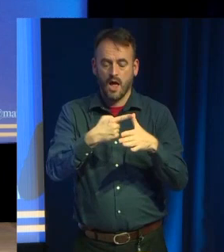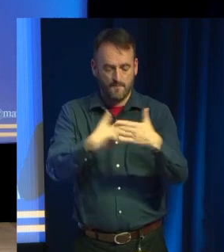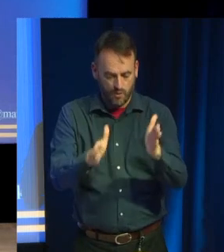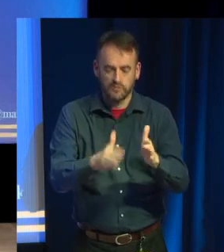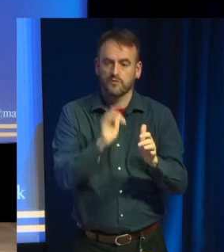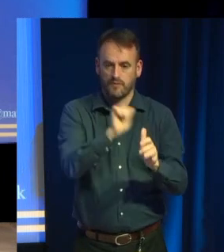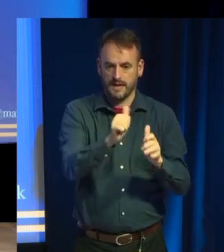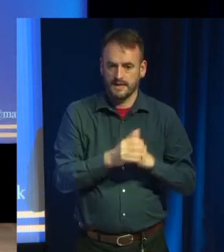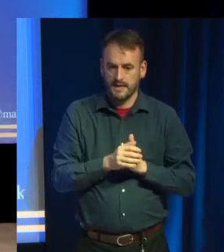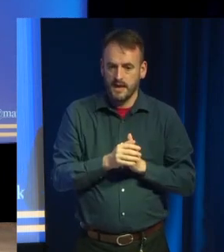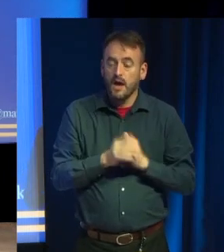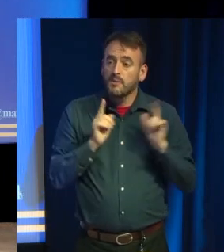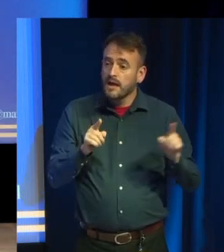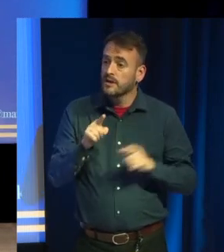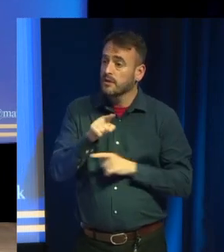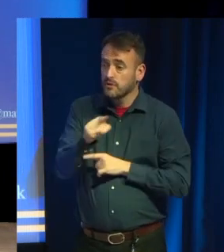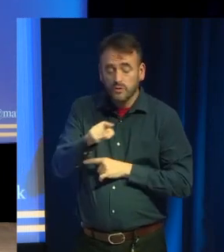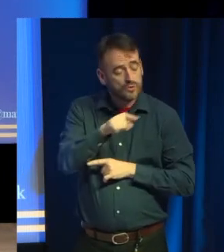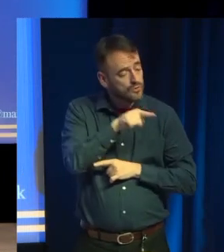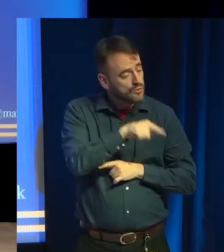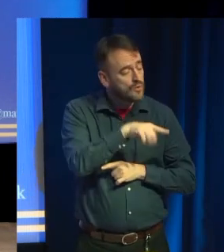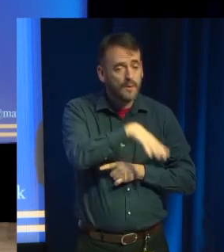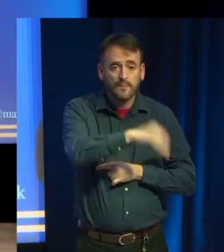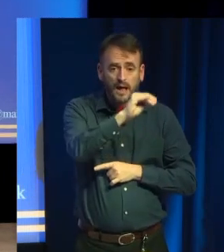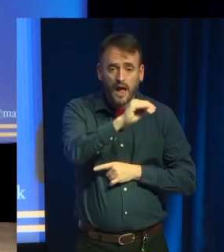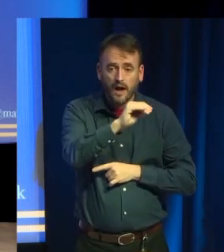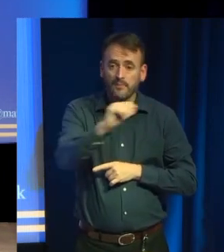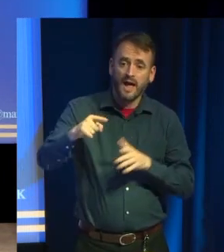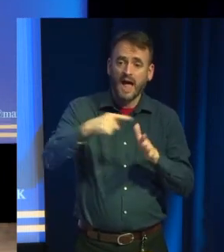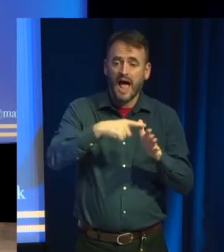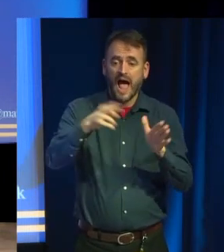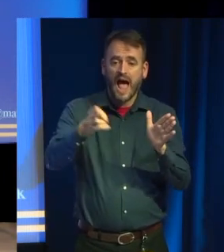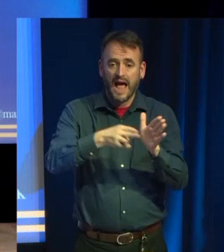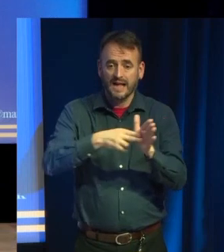logic to say, is this particular noun an a or an an word?